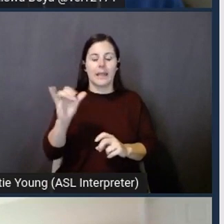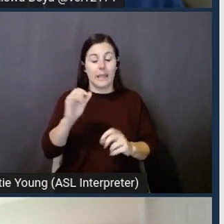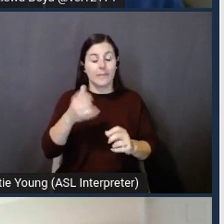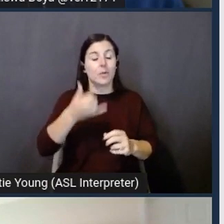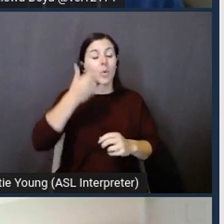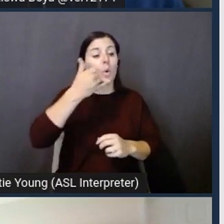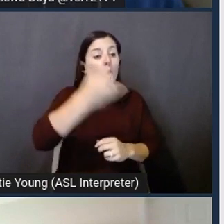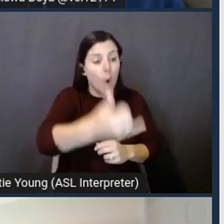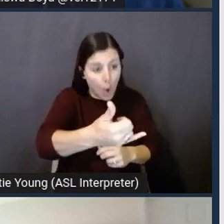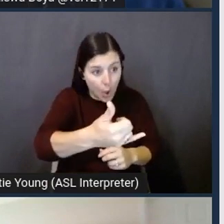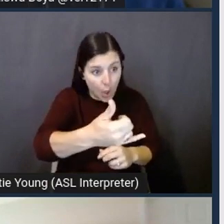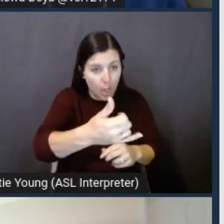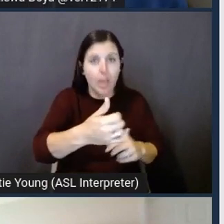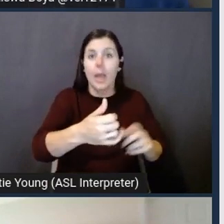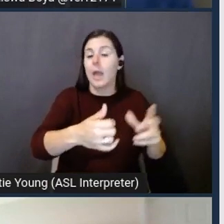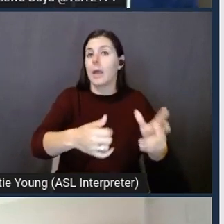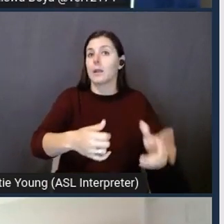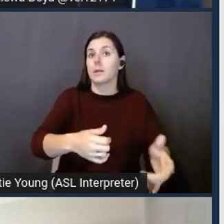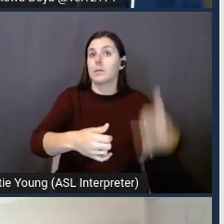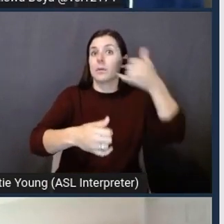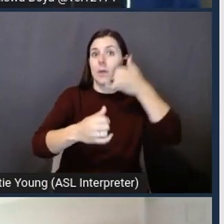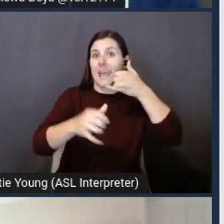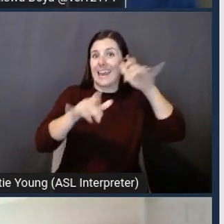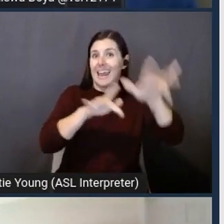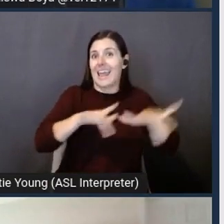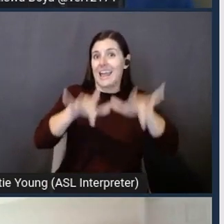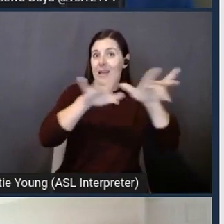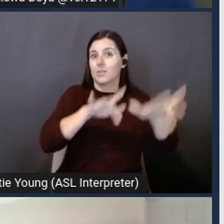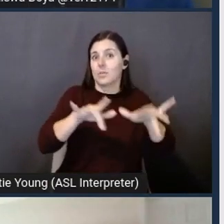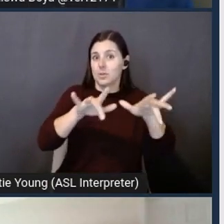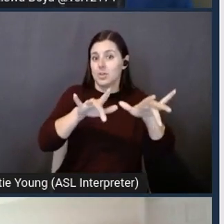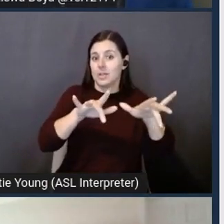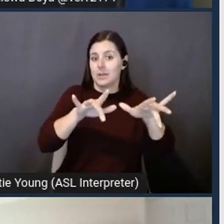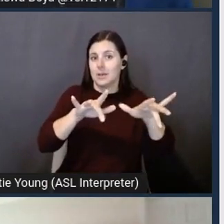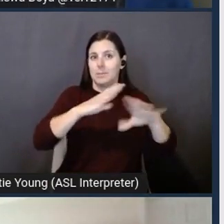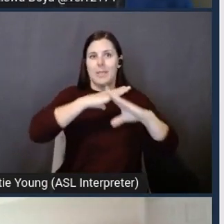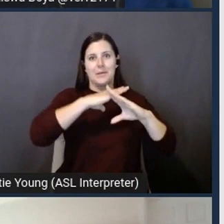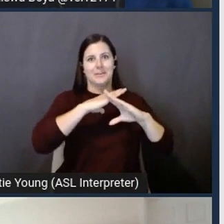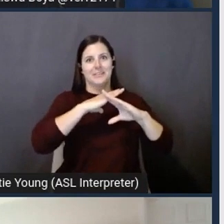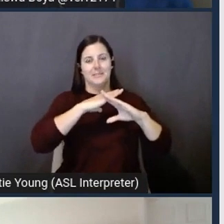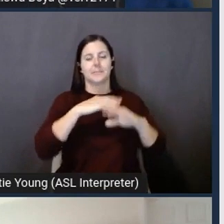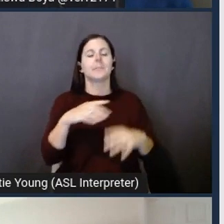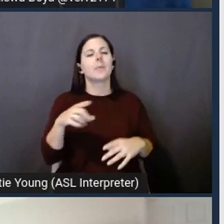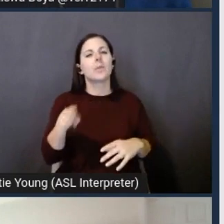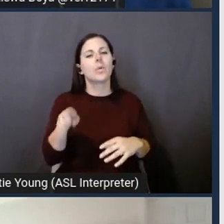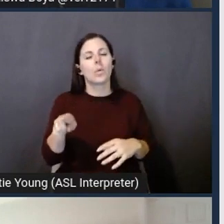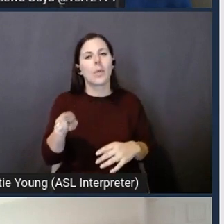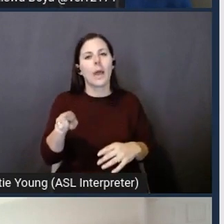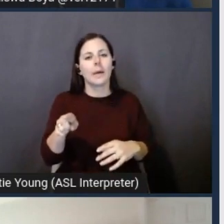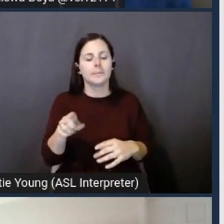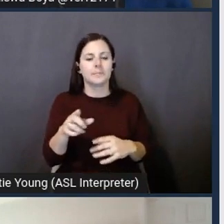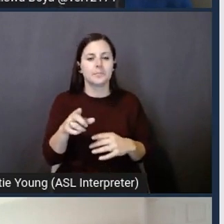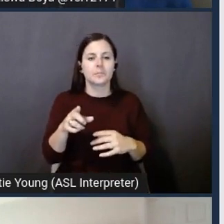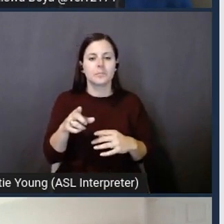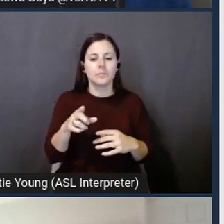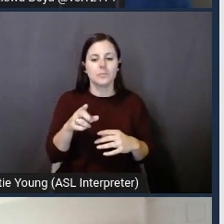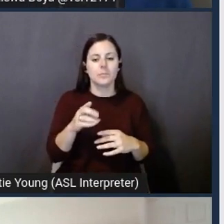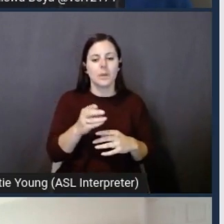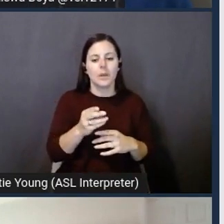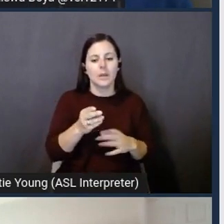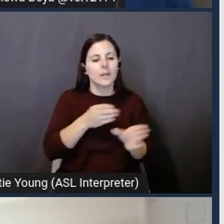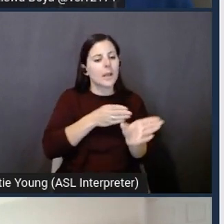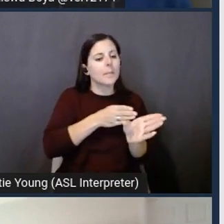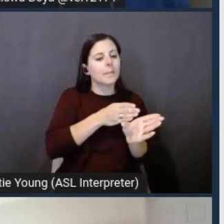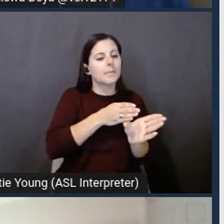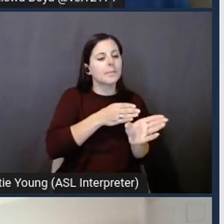add that block to your contact flow. All the other pieces, you know, you'll be familiar with. And essentially, there are several branches